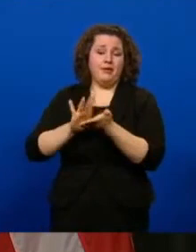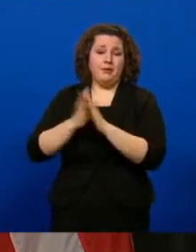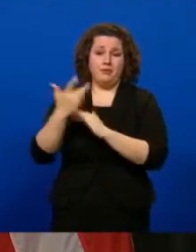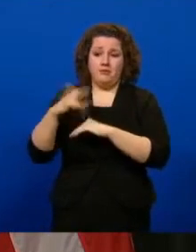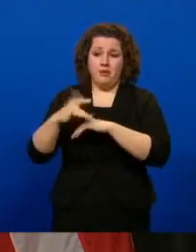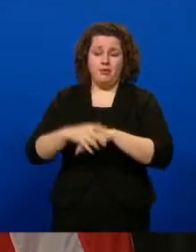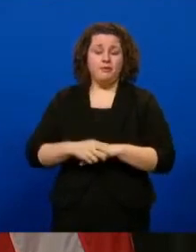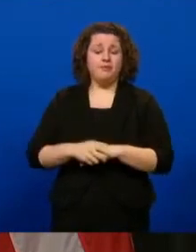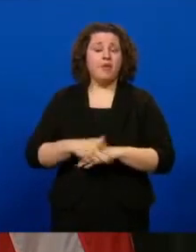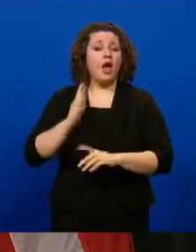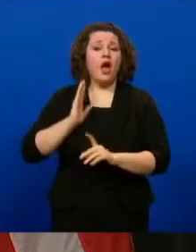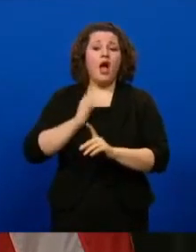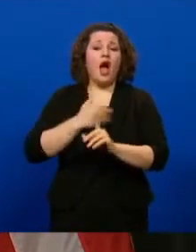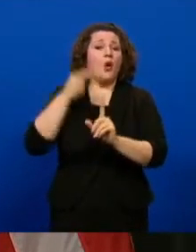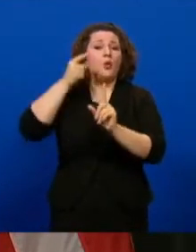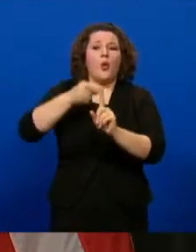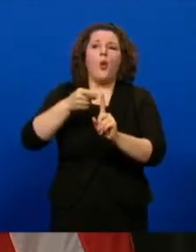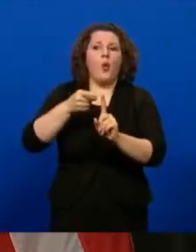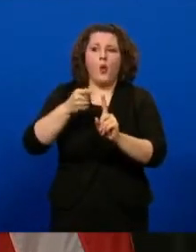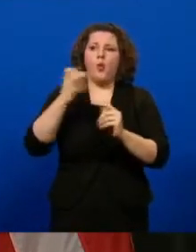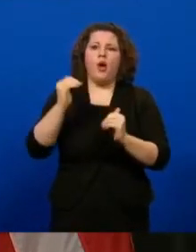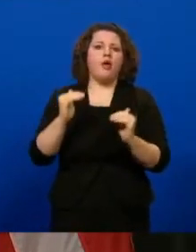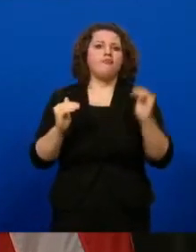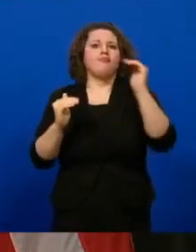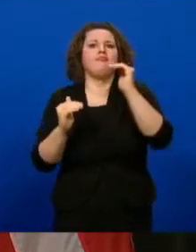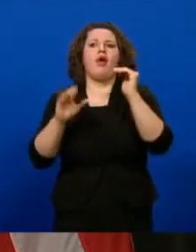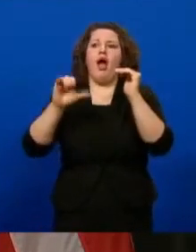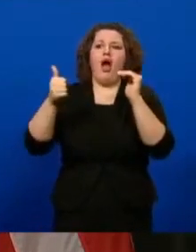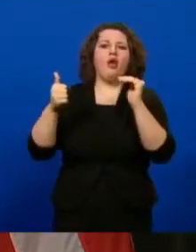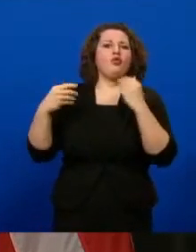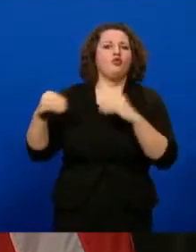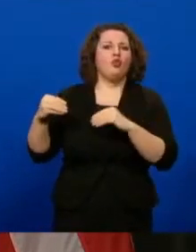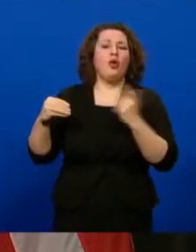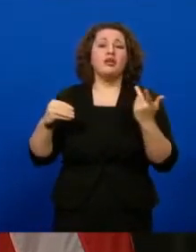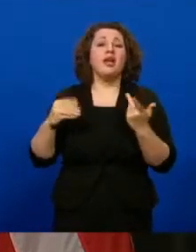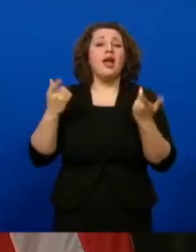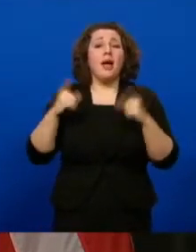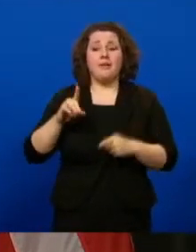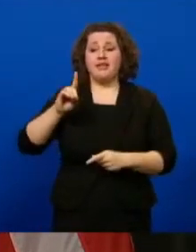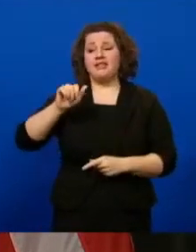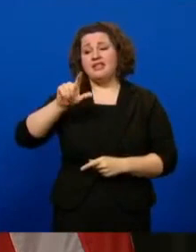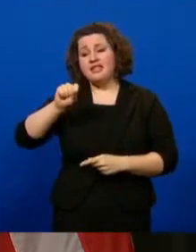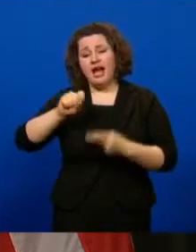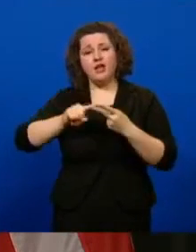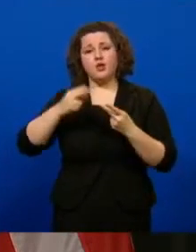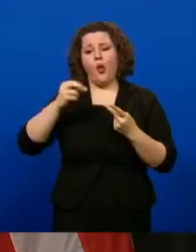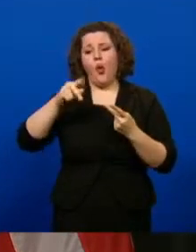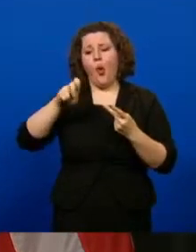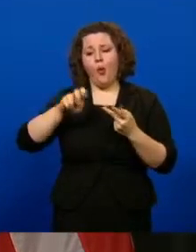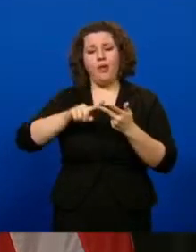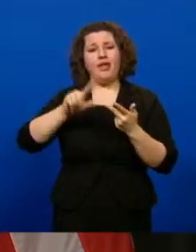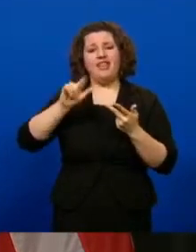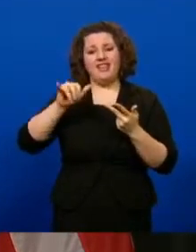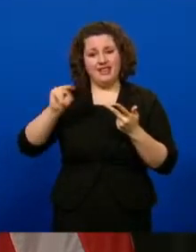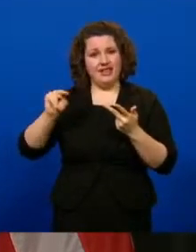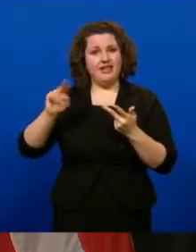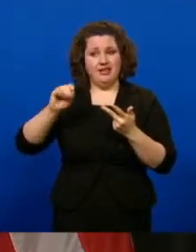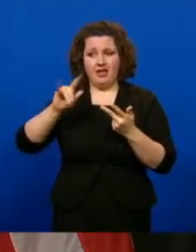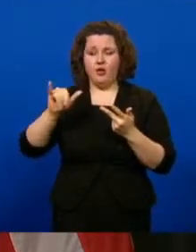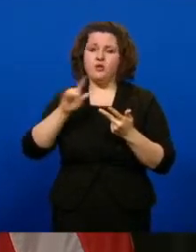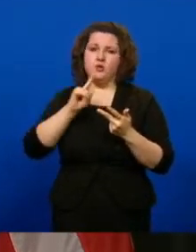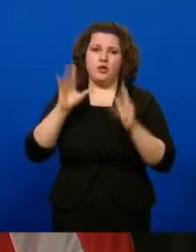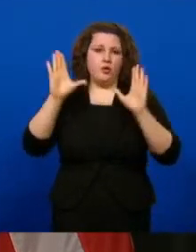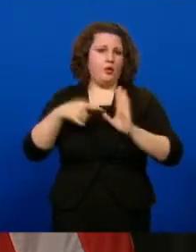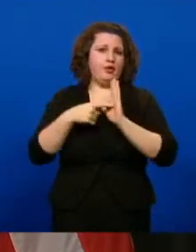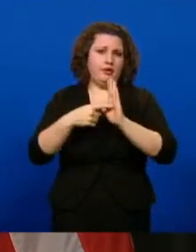Our goal is to go beyond any other retailer in the state. What we did in Dallas, Polk, and Lynn Counties serves as a great example of